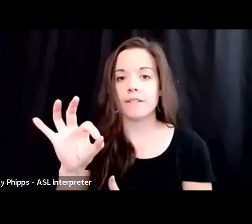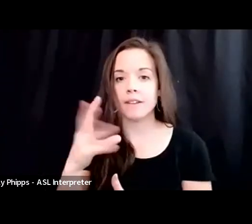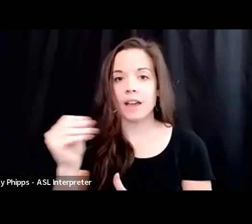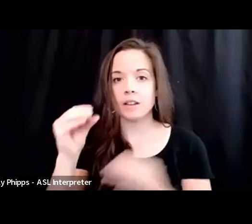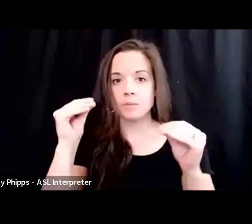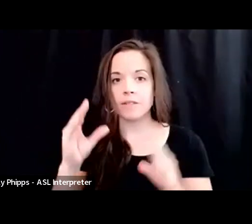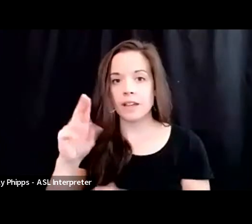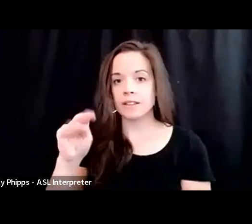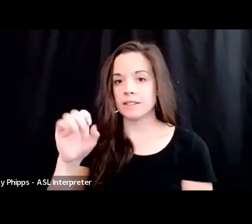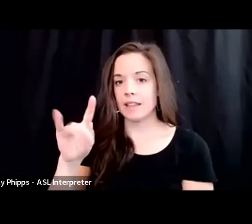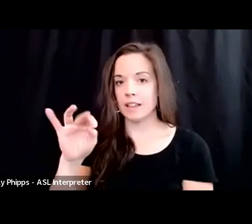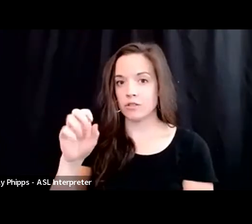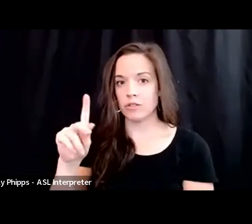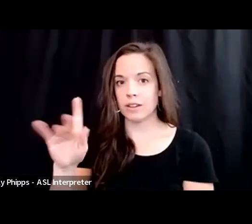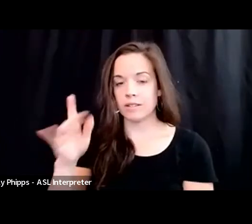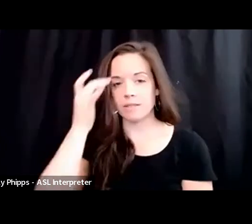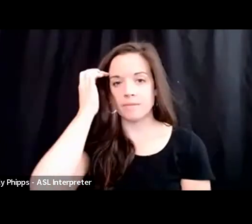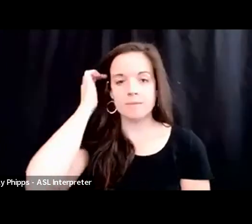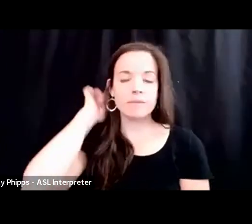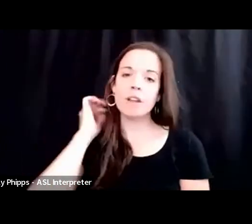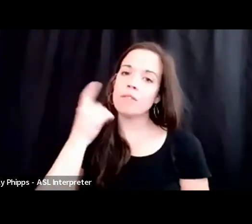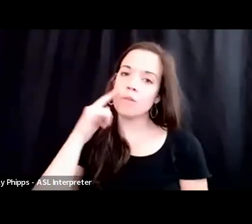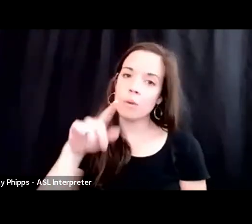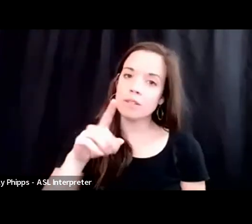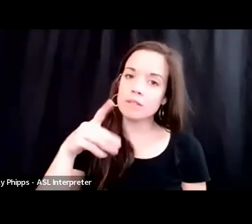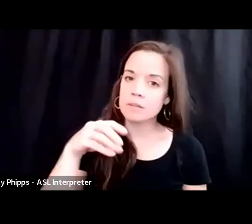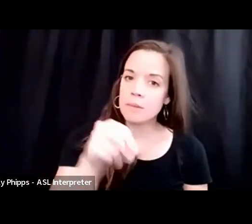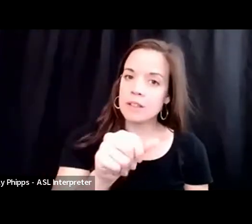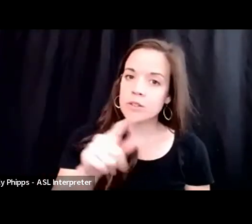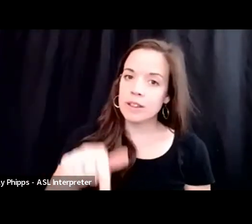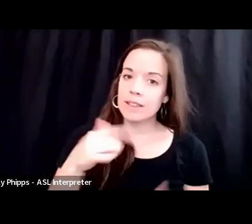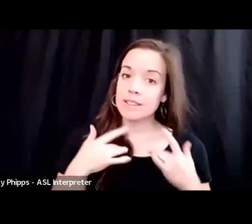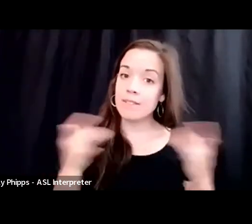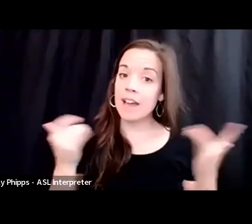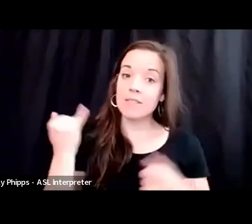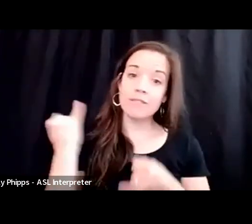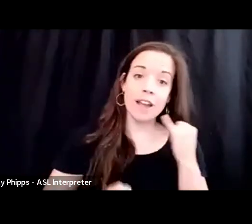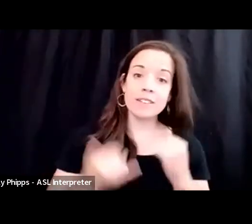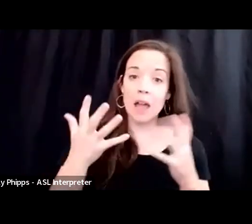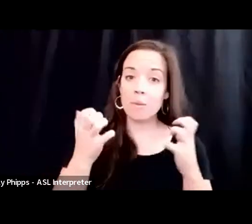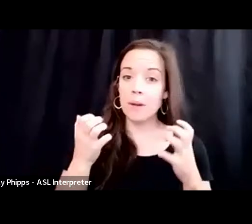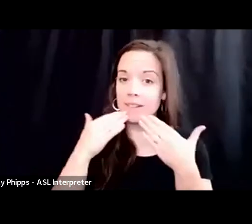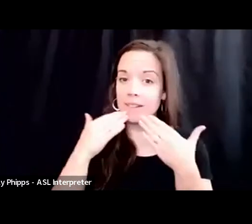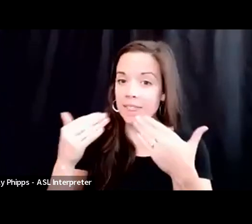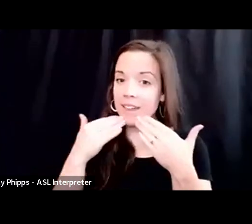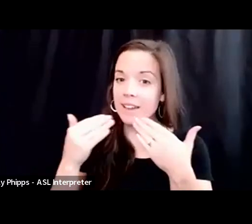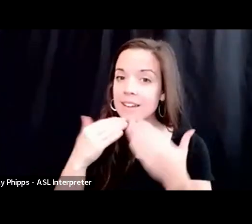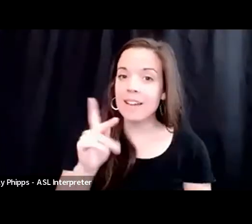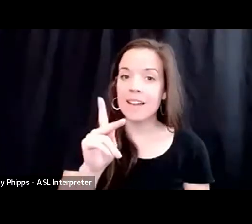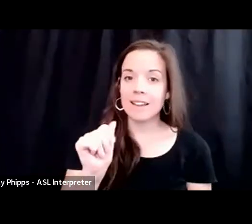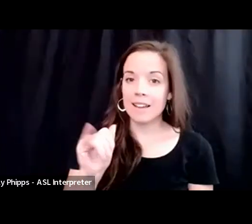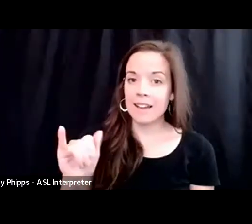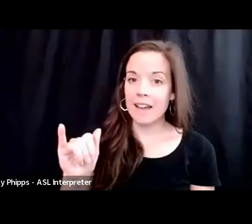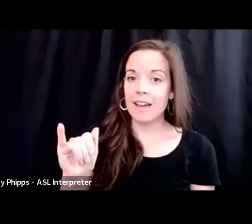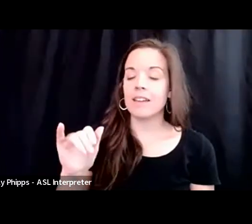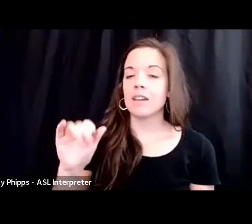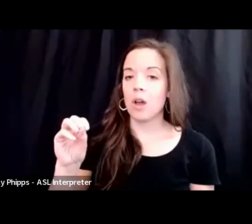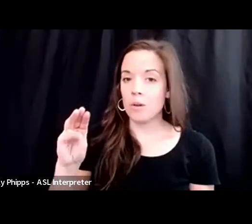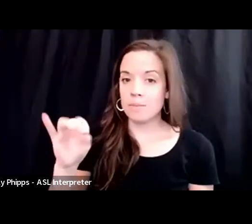Nestorik, for sponsoring this event. And finally, I want to thank Kai Omega for